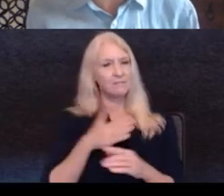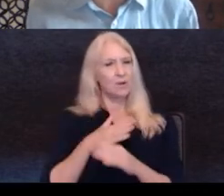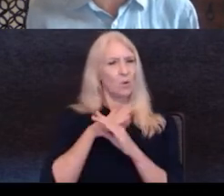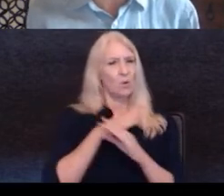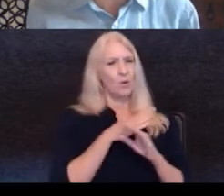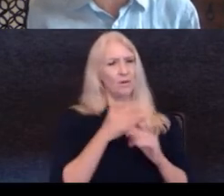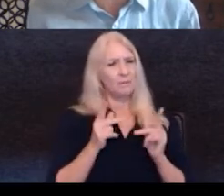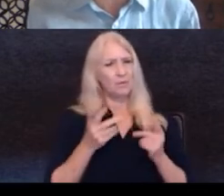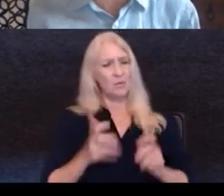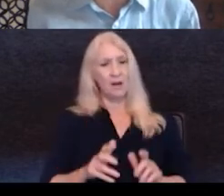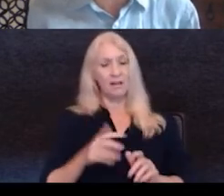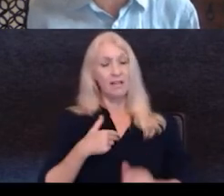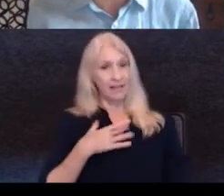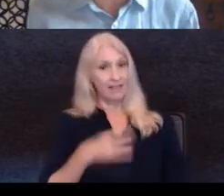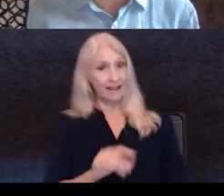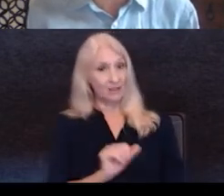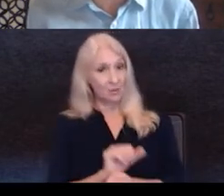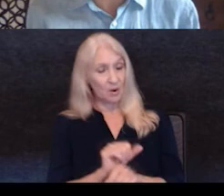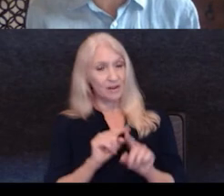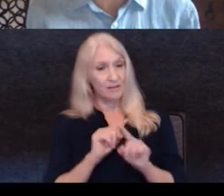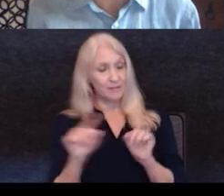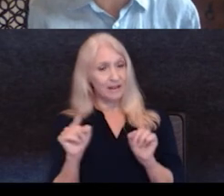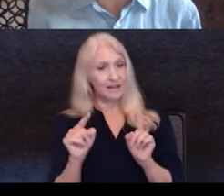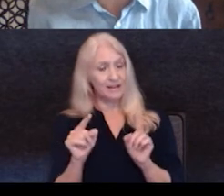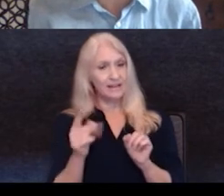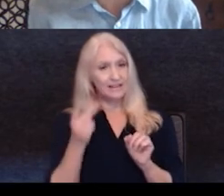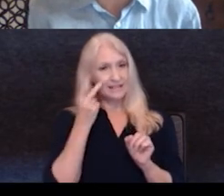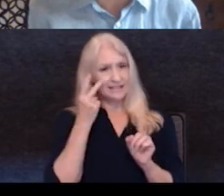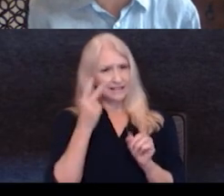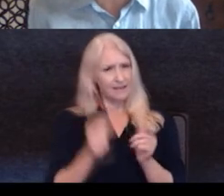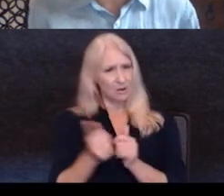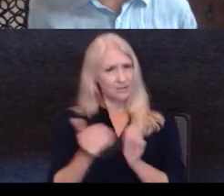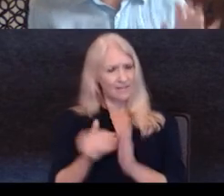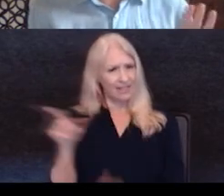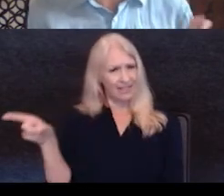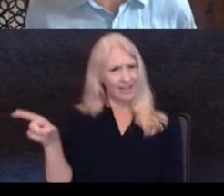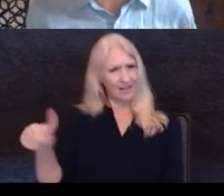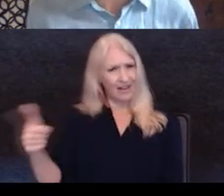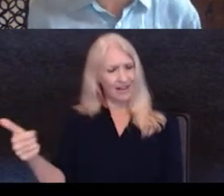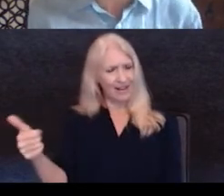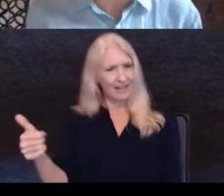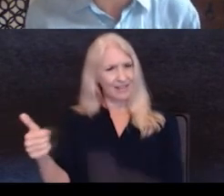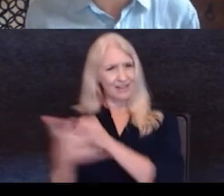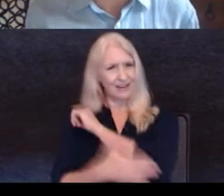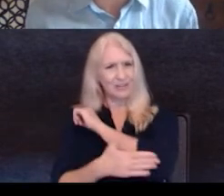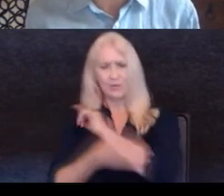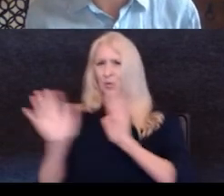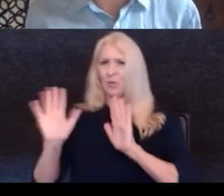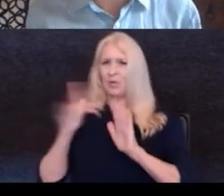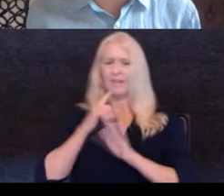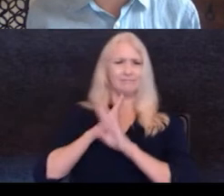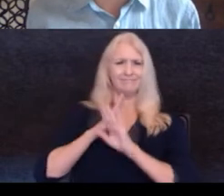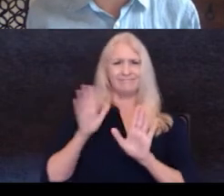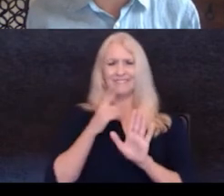they, they, they love the work, but once they see it's that it's mostly done in Latin America, they kind of throw up their guard because it's, um,